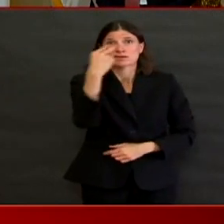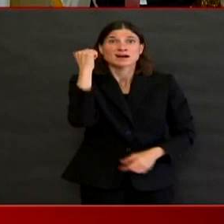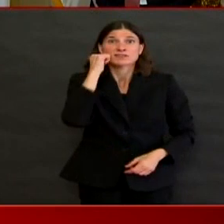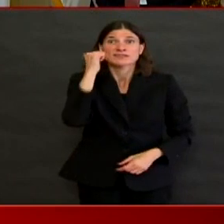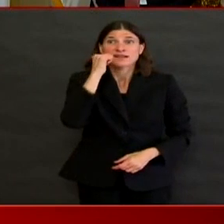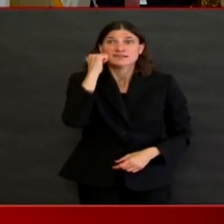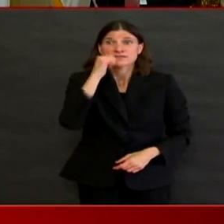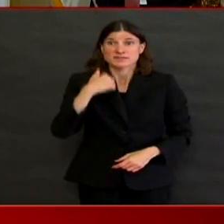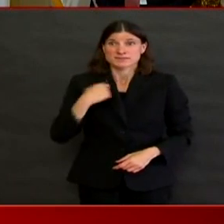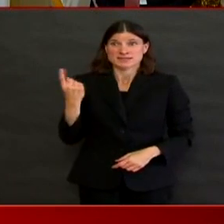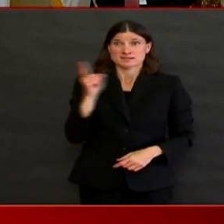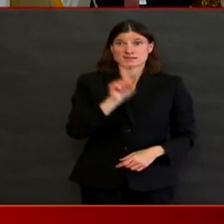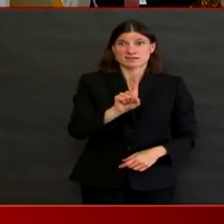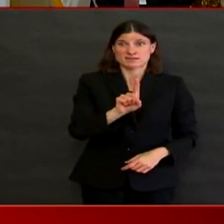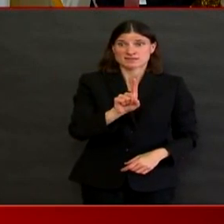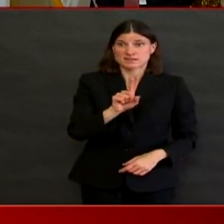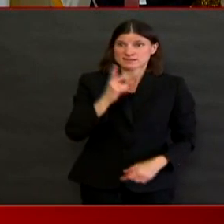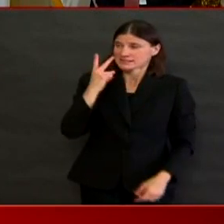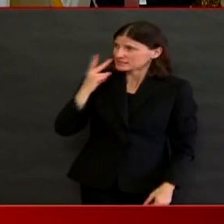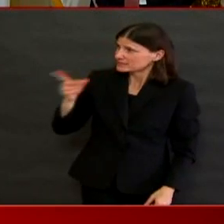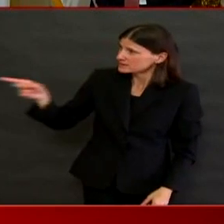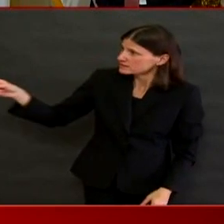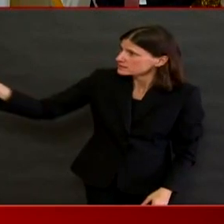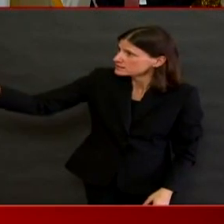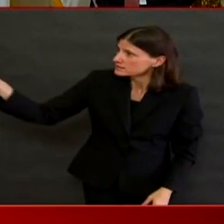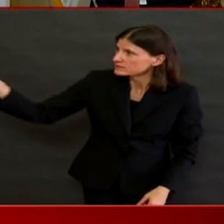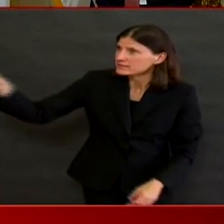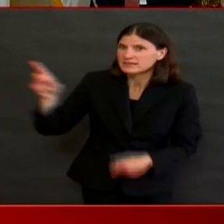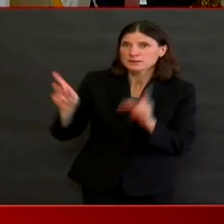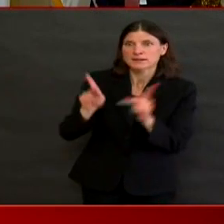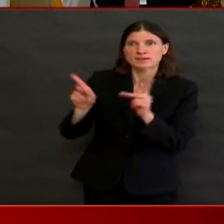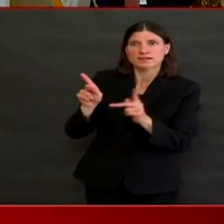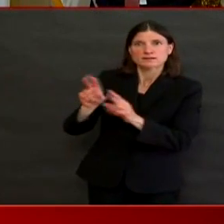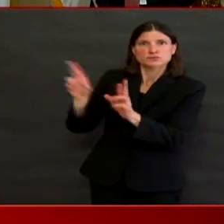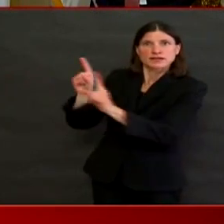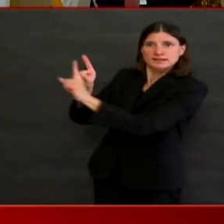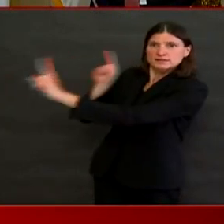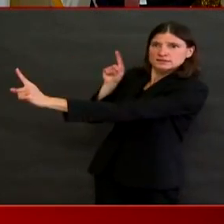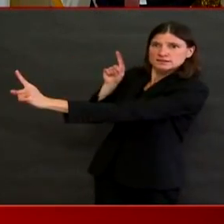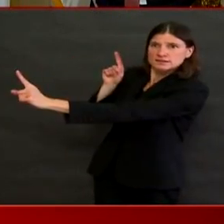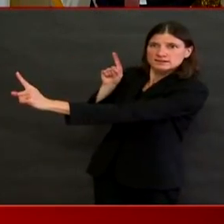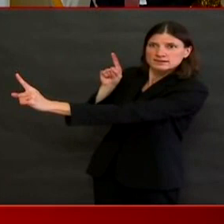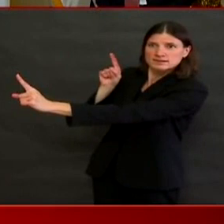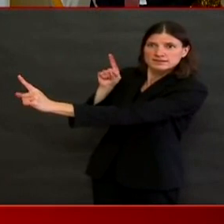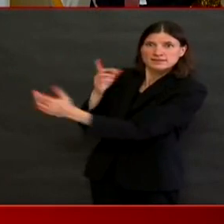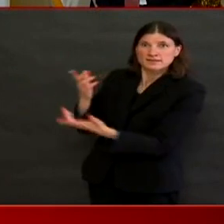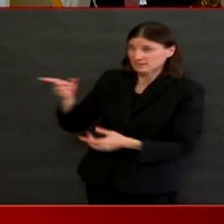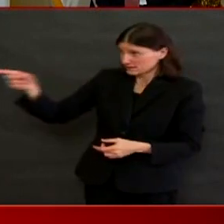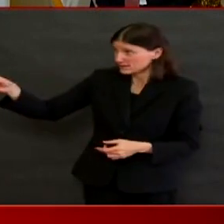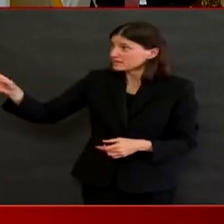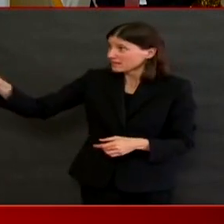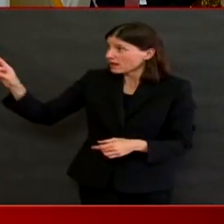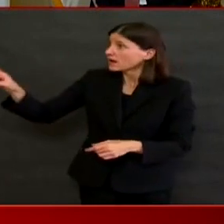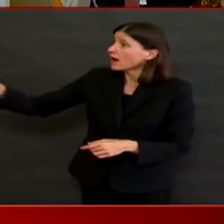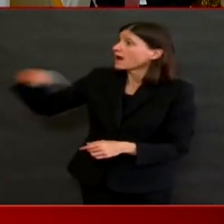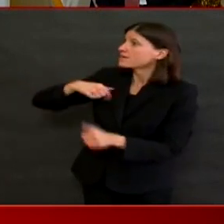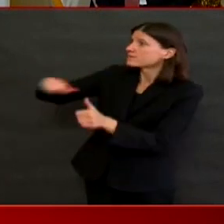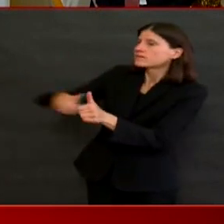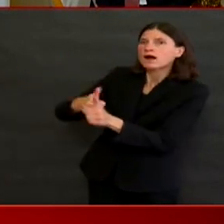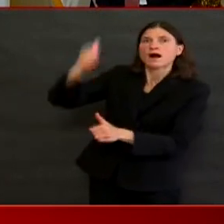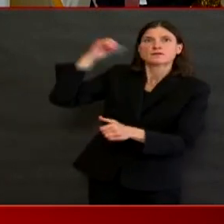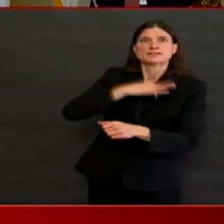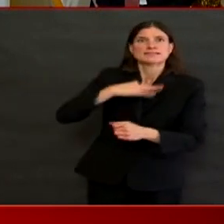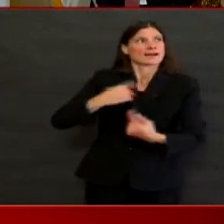working, seven days a week. We, I have, uh, set up a series of